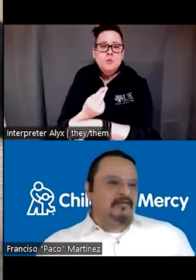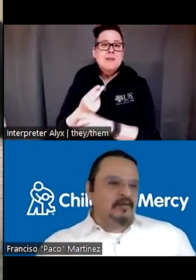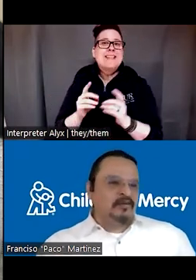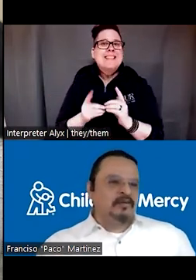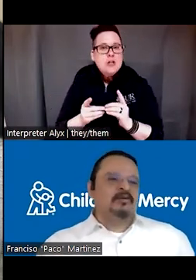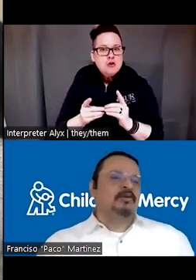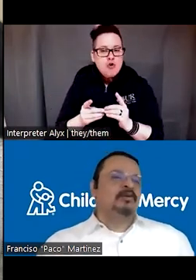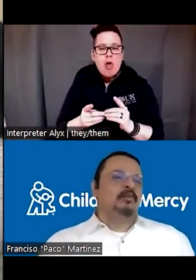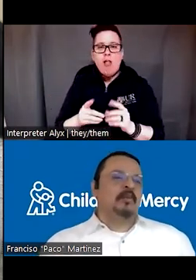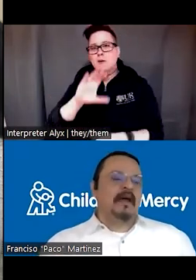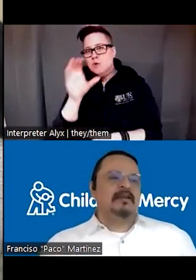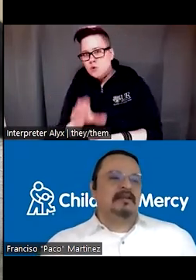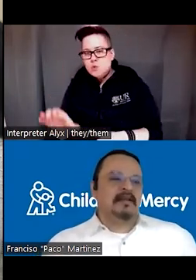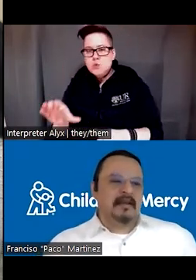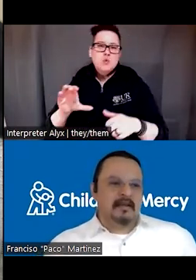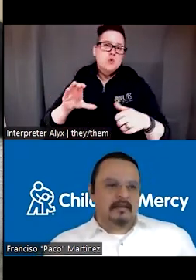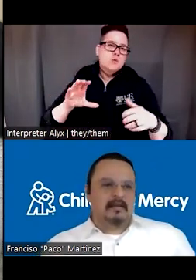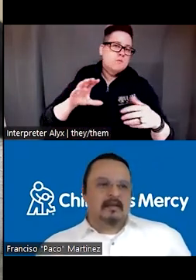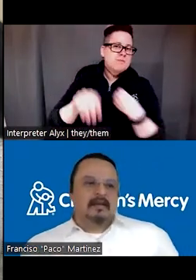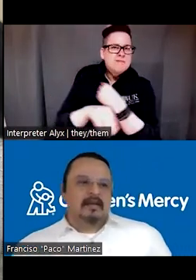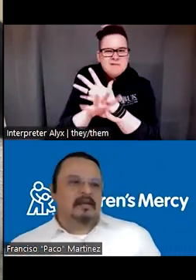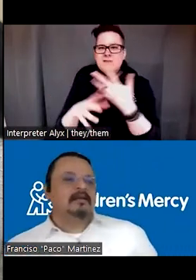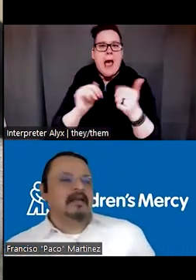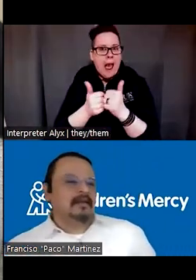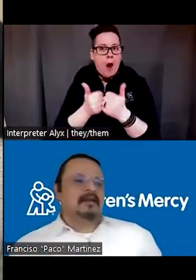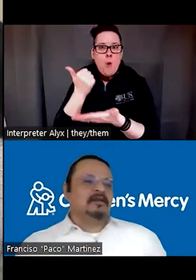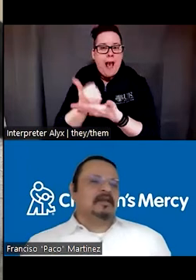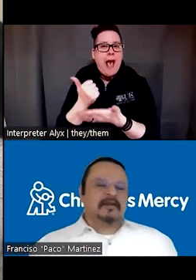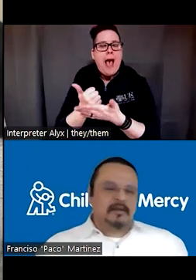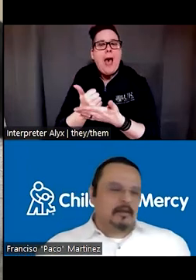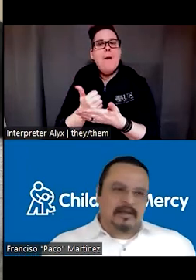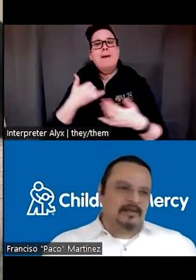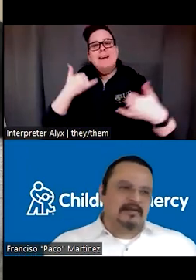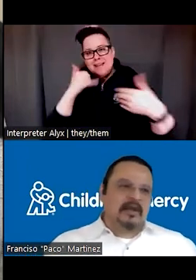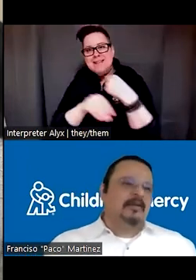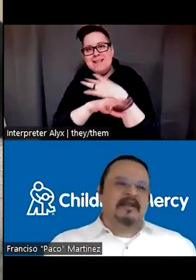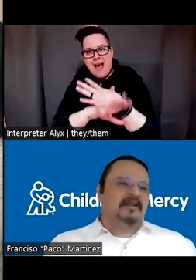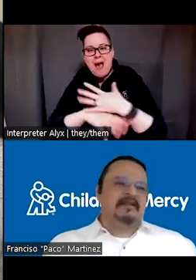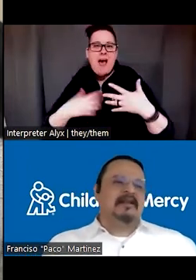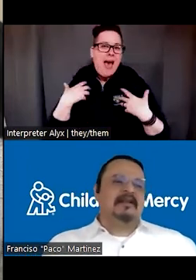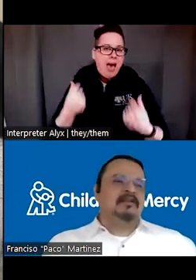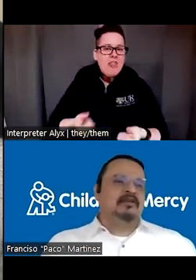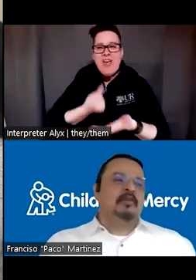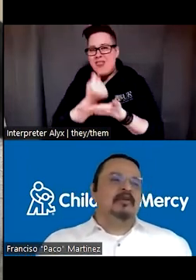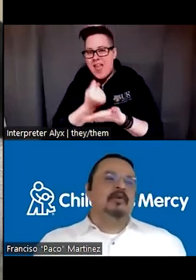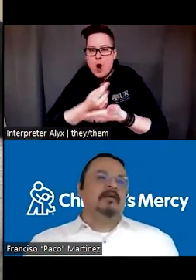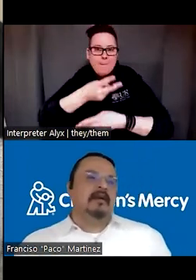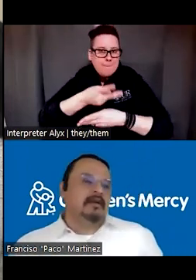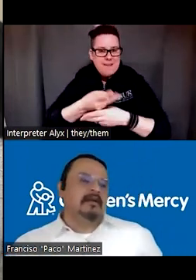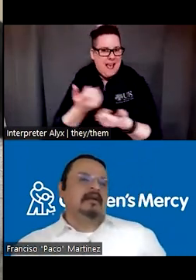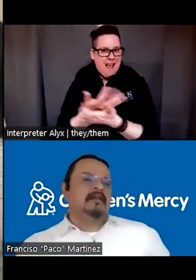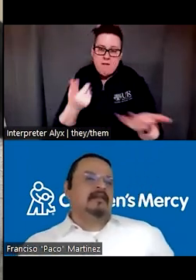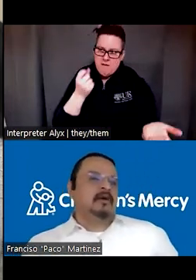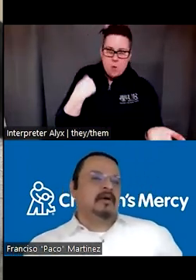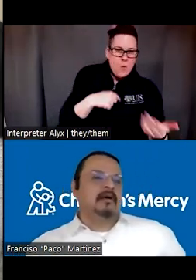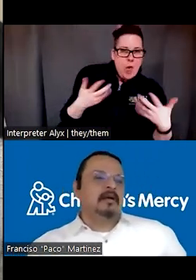platforms to to provide telehealth and tele teletherapies, everything that they needed to do, because we already